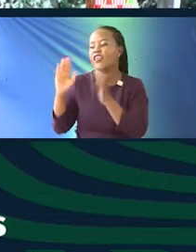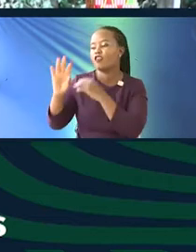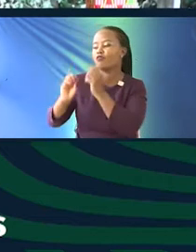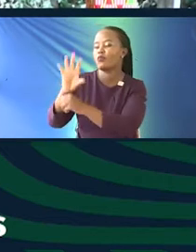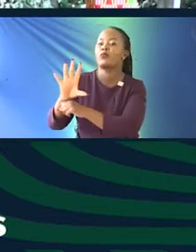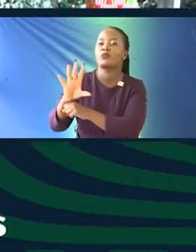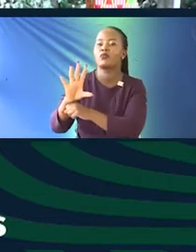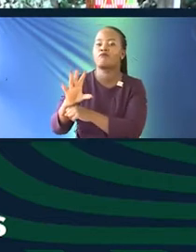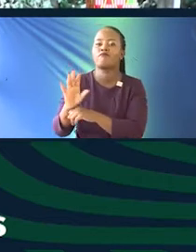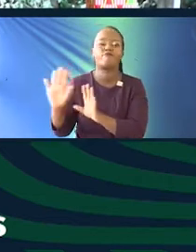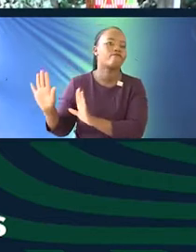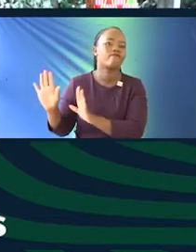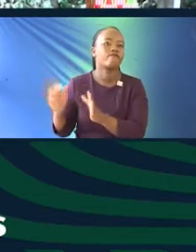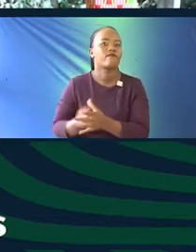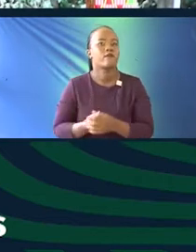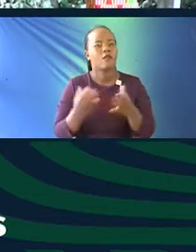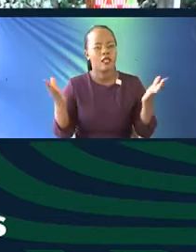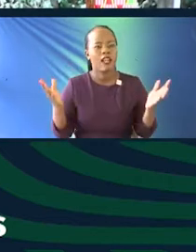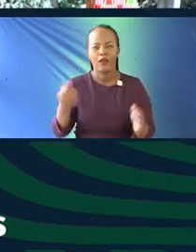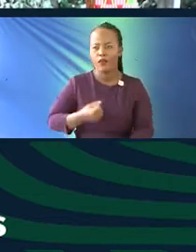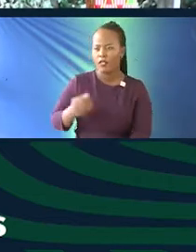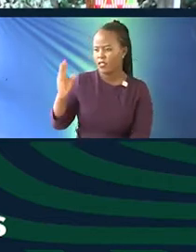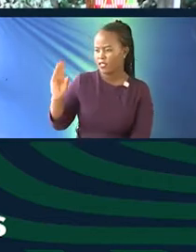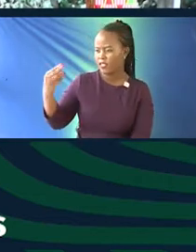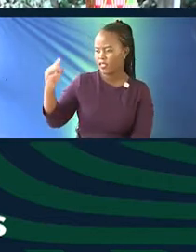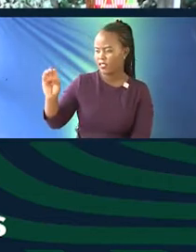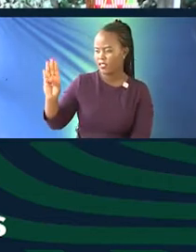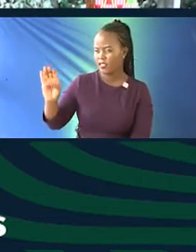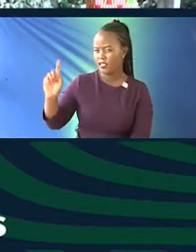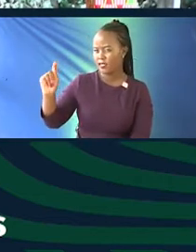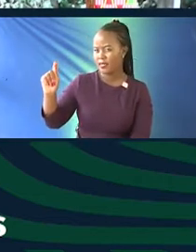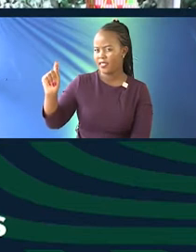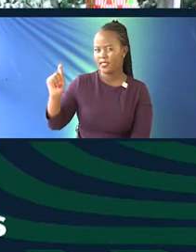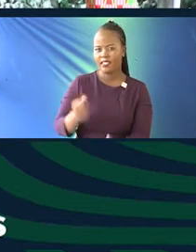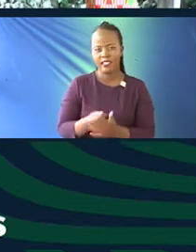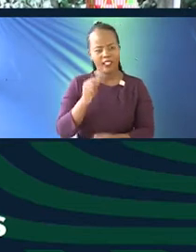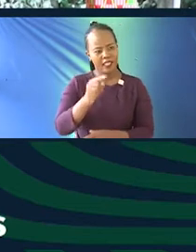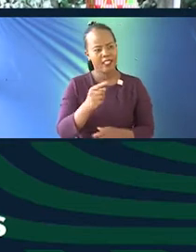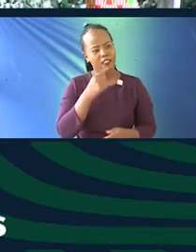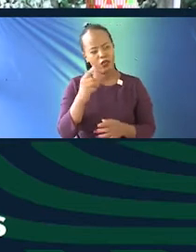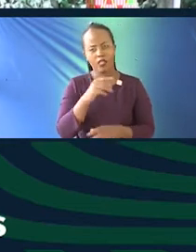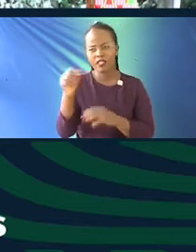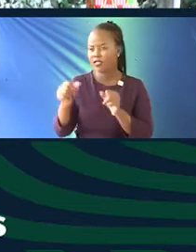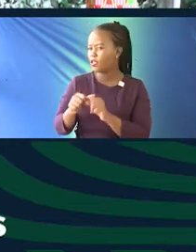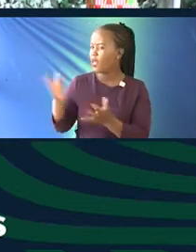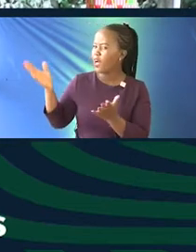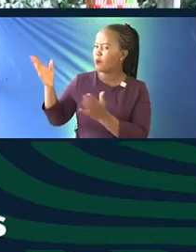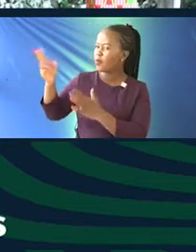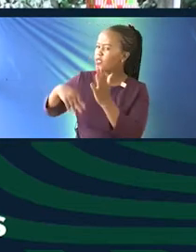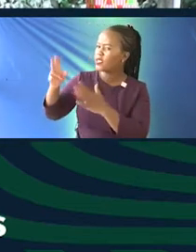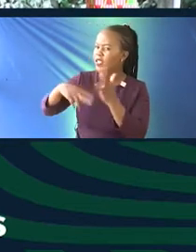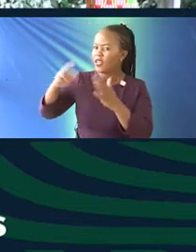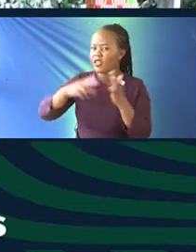Let's just go to Chabit. Okay. Chabit, Angela is talking about reading the